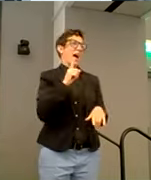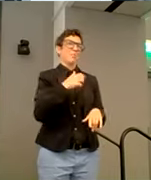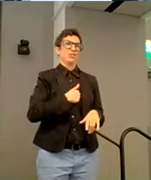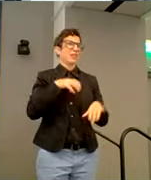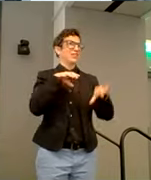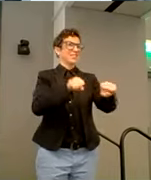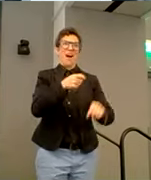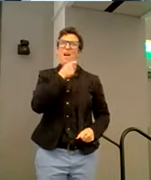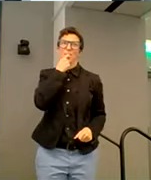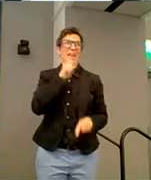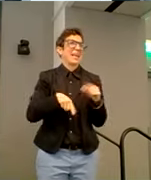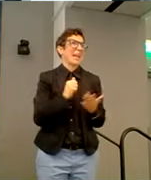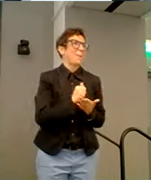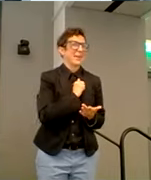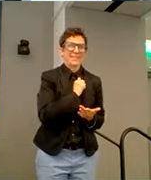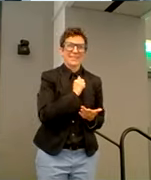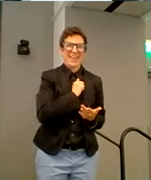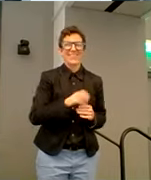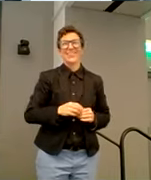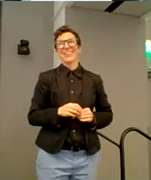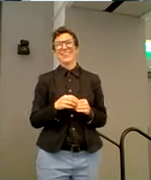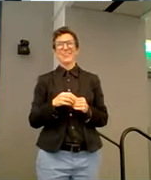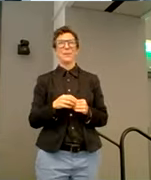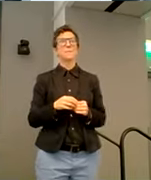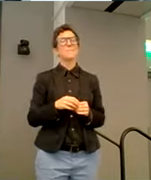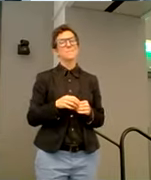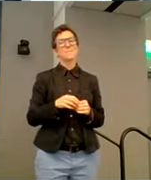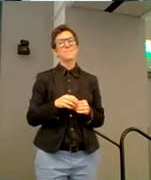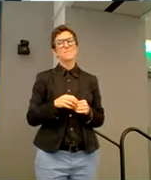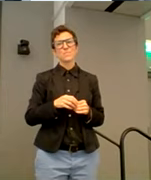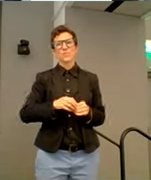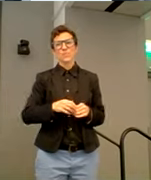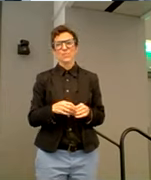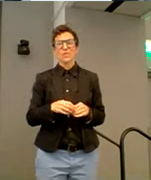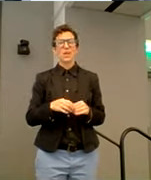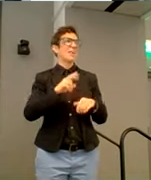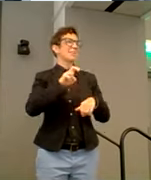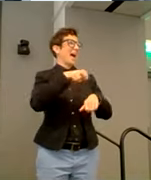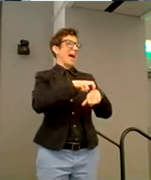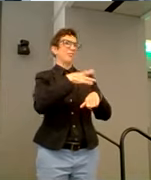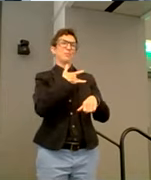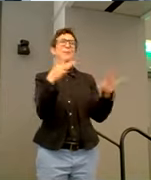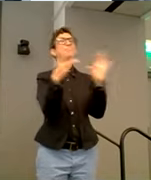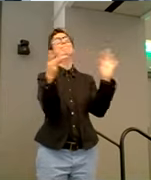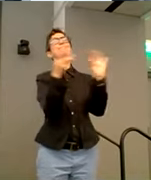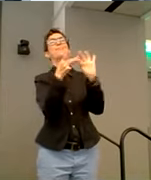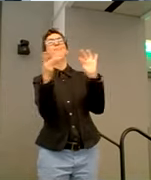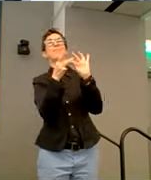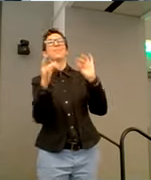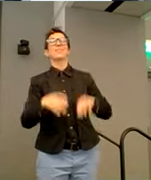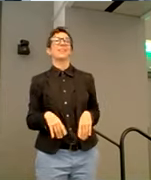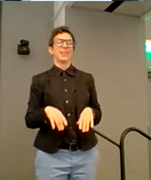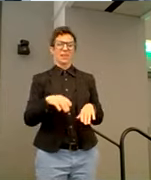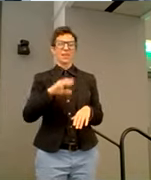sorry. Um, so I have the Irish gift of gab. Um, but you know,